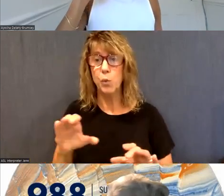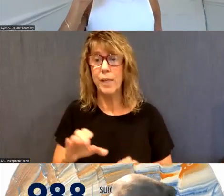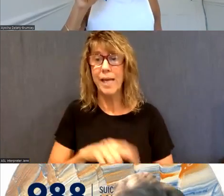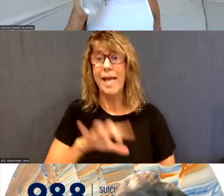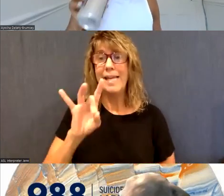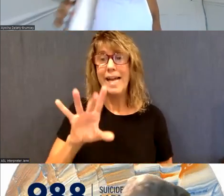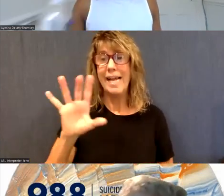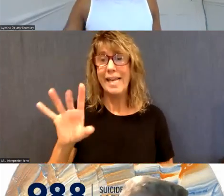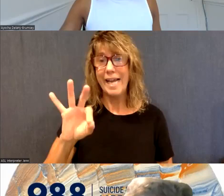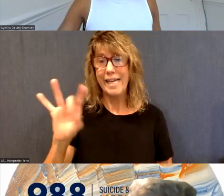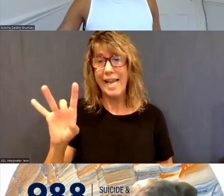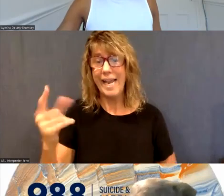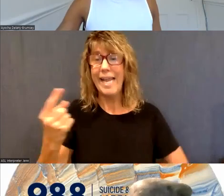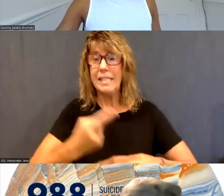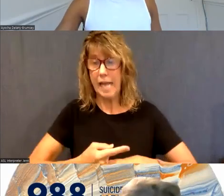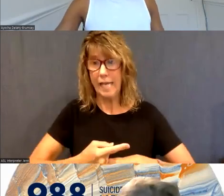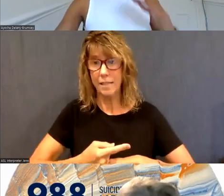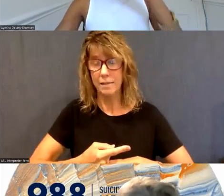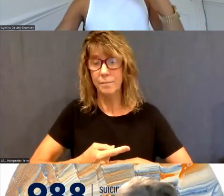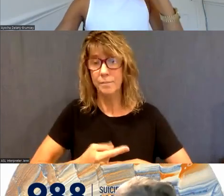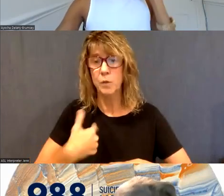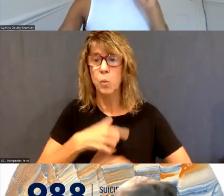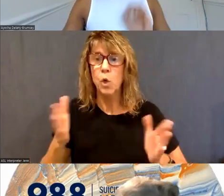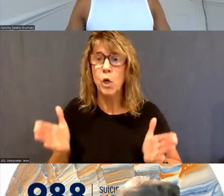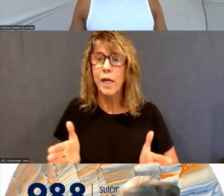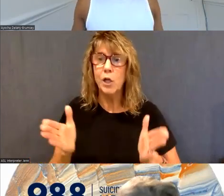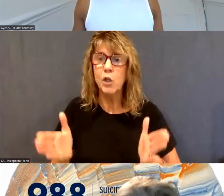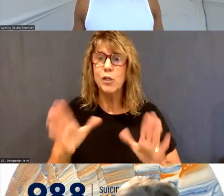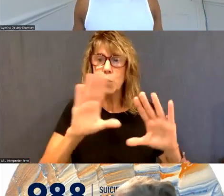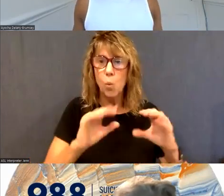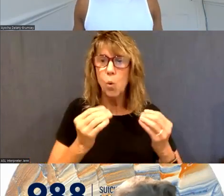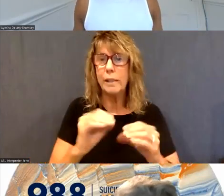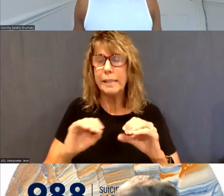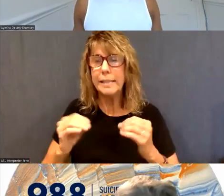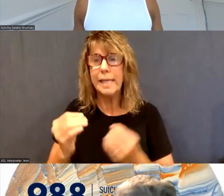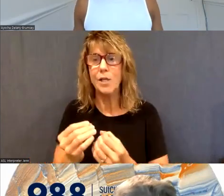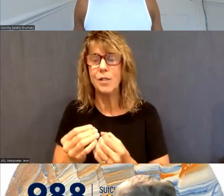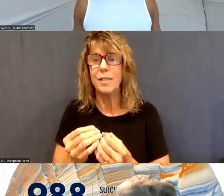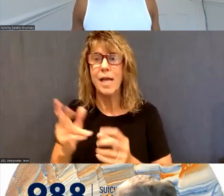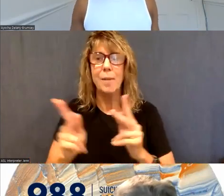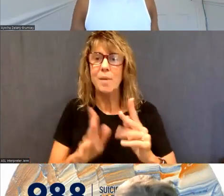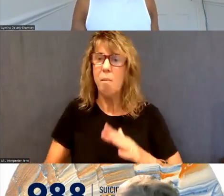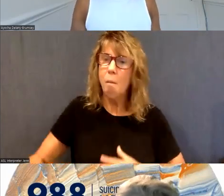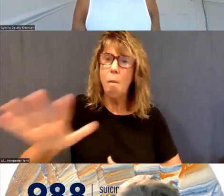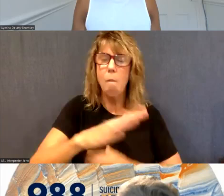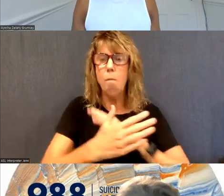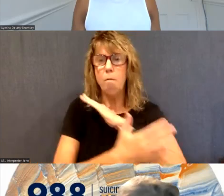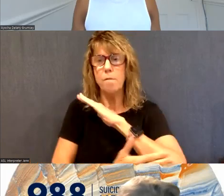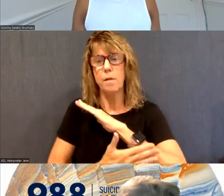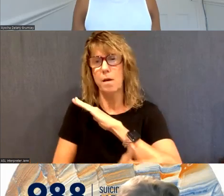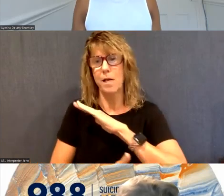-8-8-Day, and we're encouraging organizations, everyone around the country, to